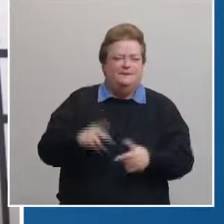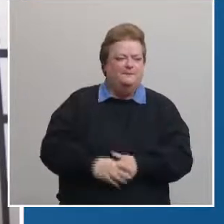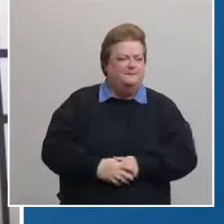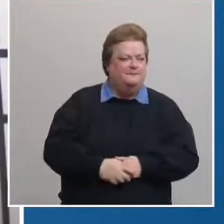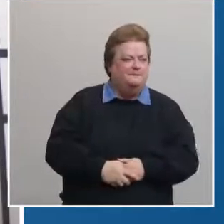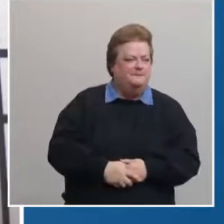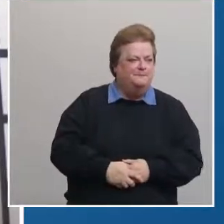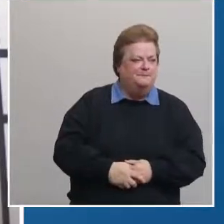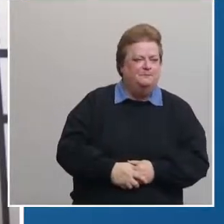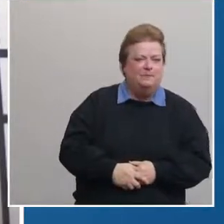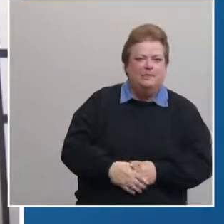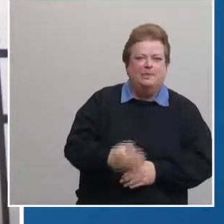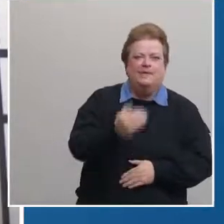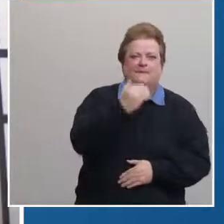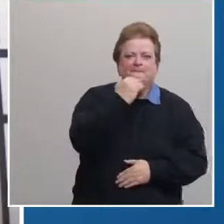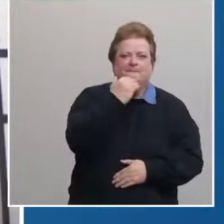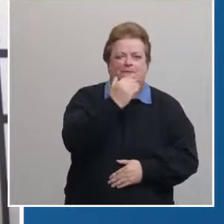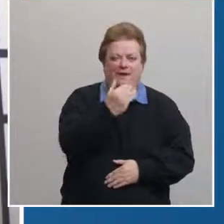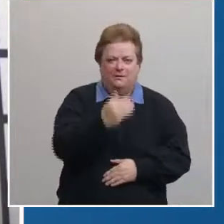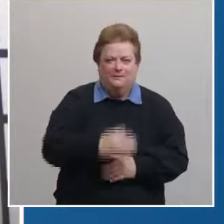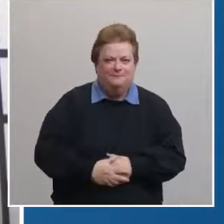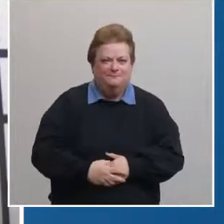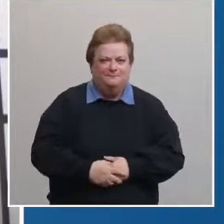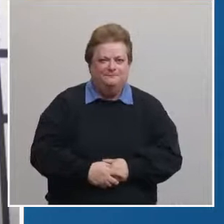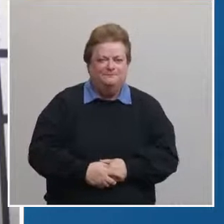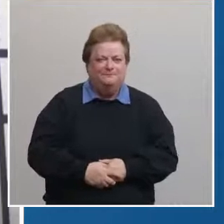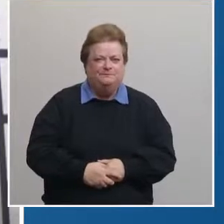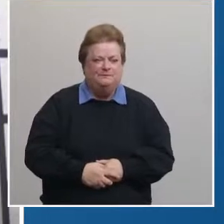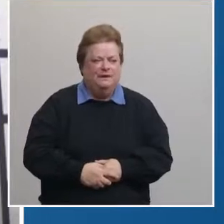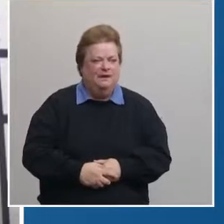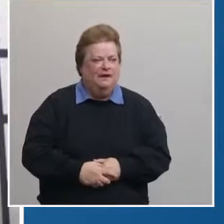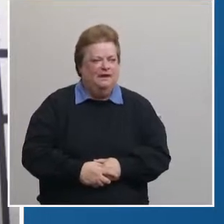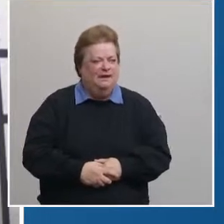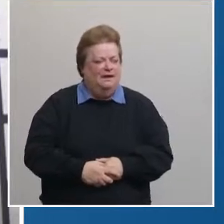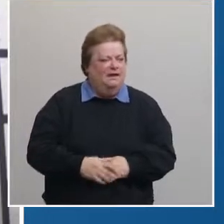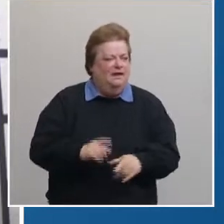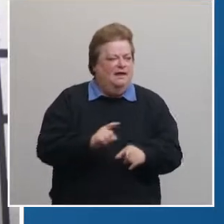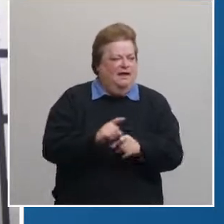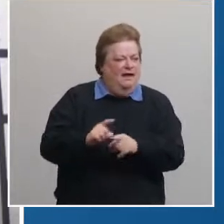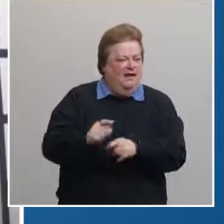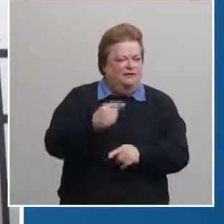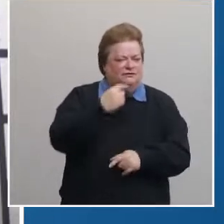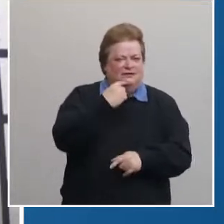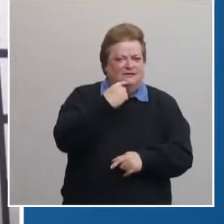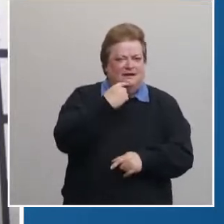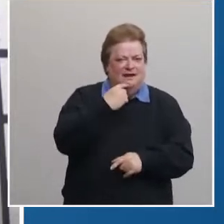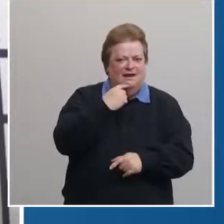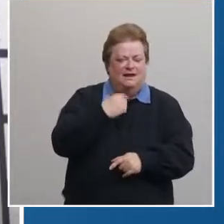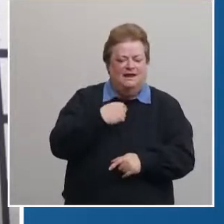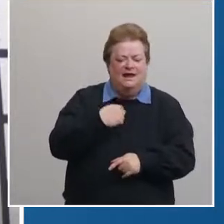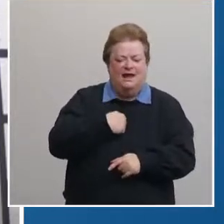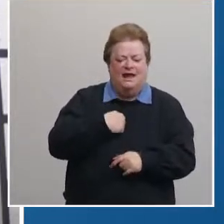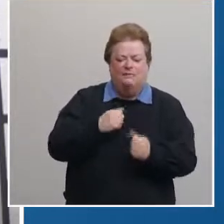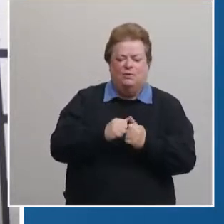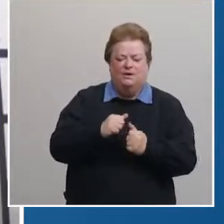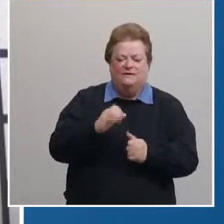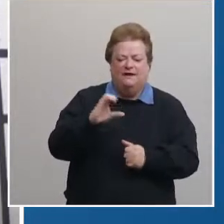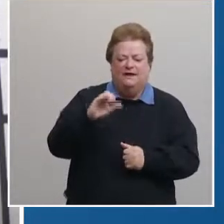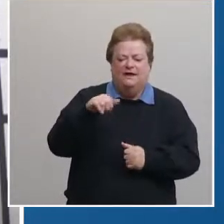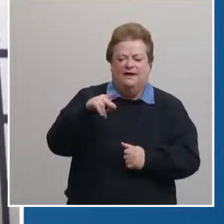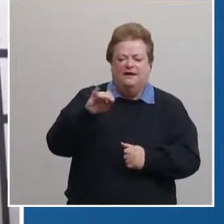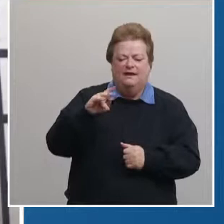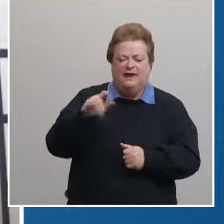thank you pat um like she just said my name is dr brandon chapik here with capital dental on